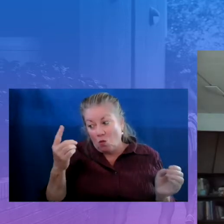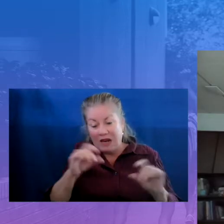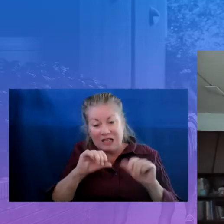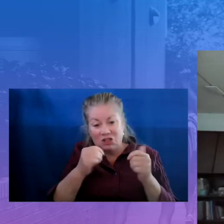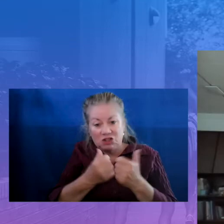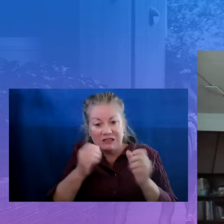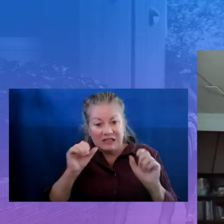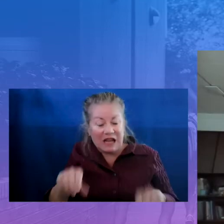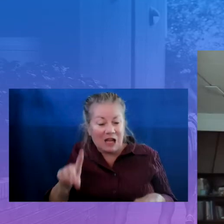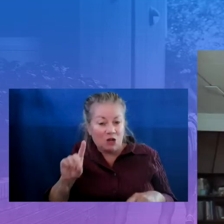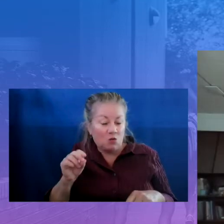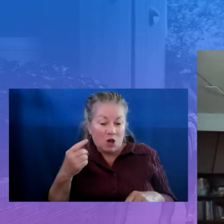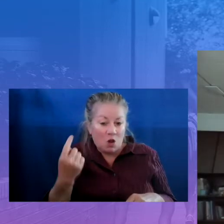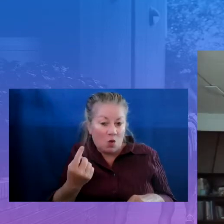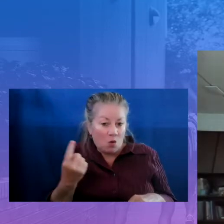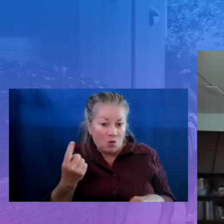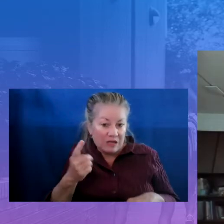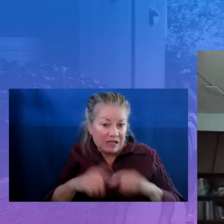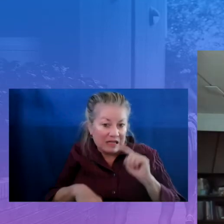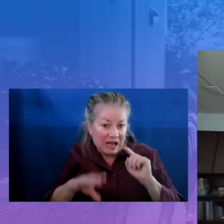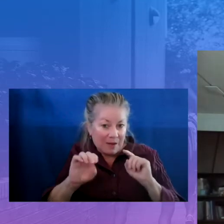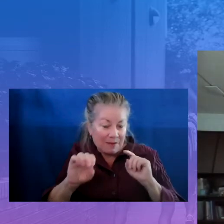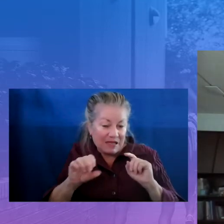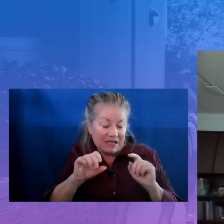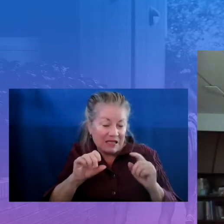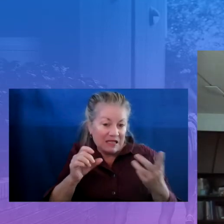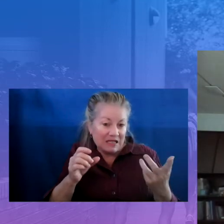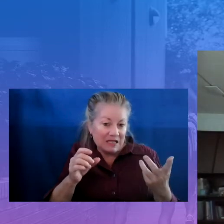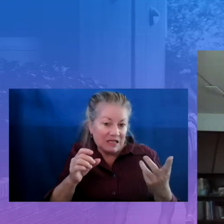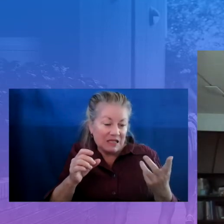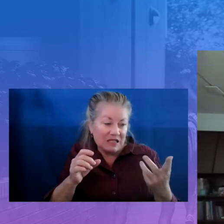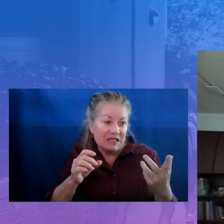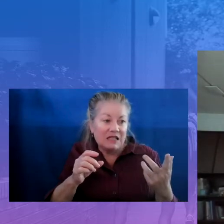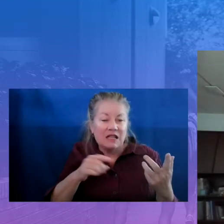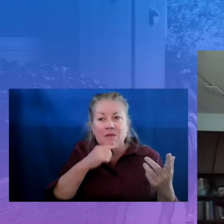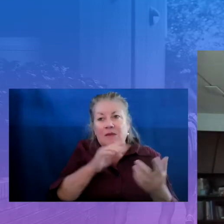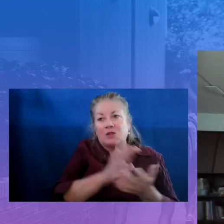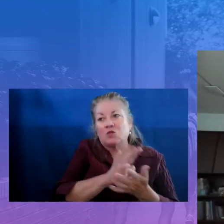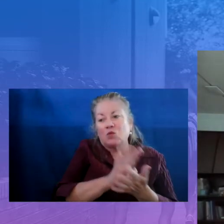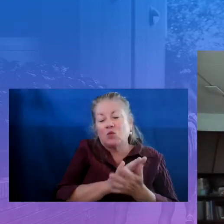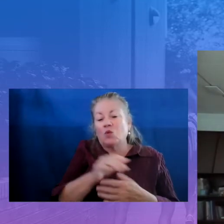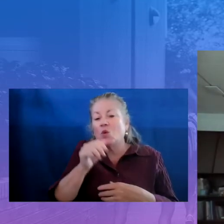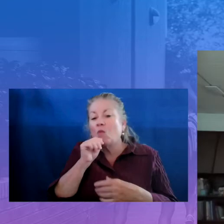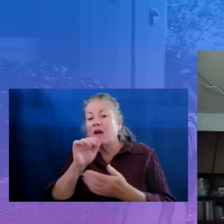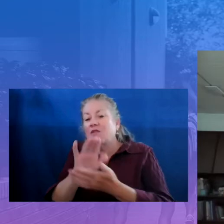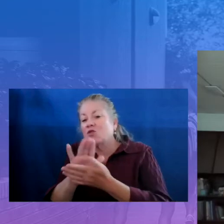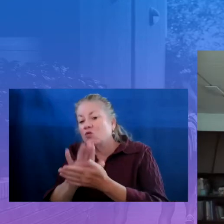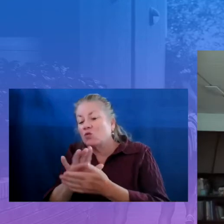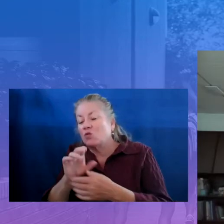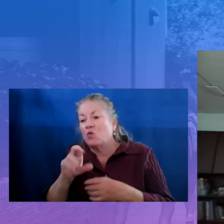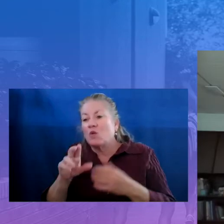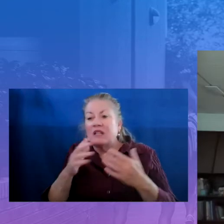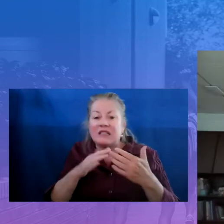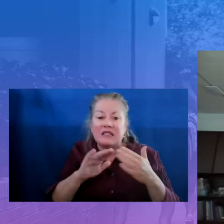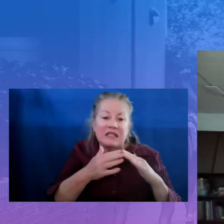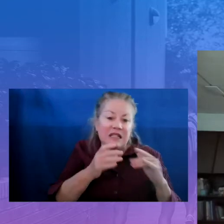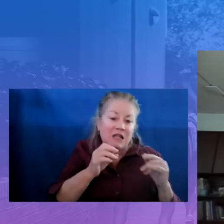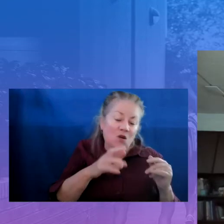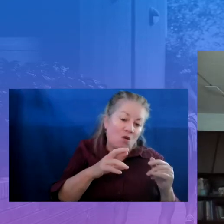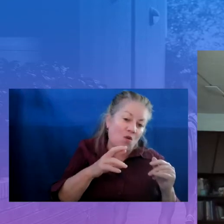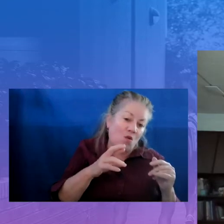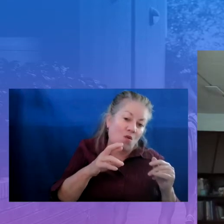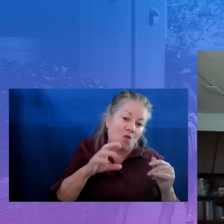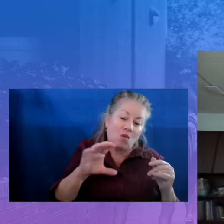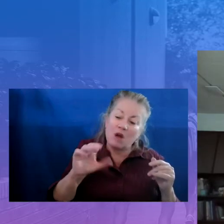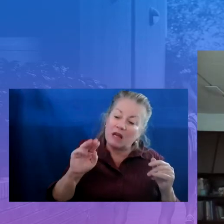alone. It cannot just be the Stanford or the public schools or private schools or the city or, you know, a particular camp or